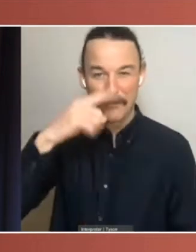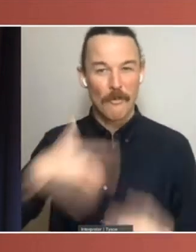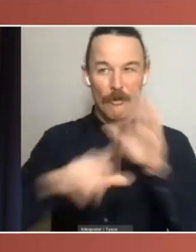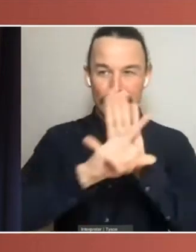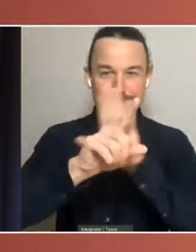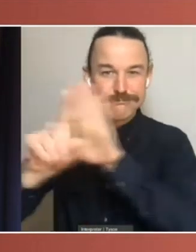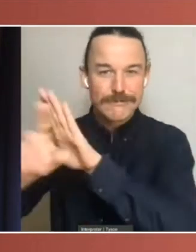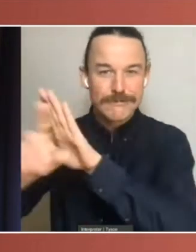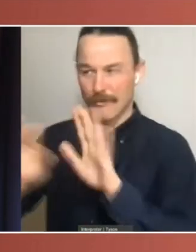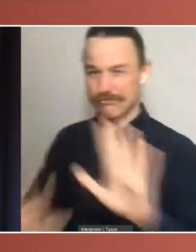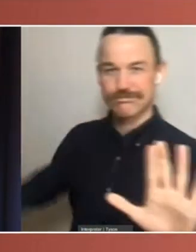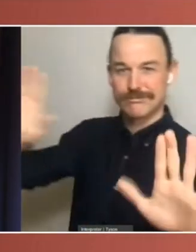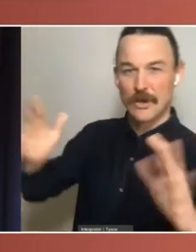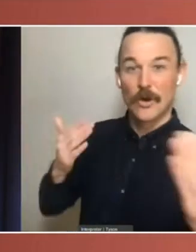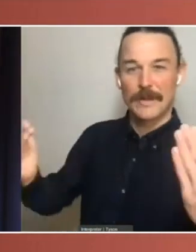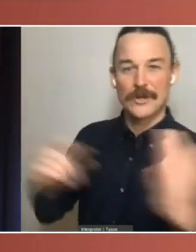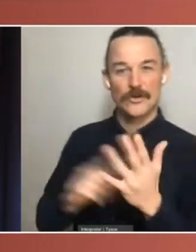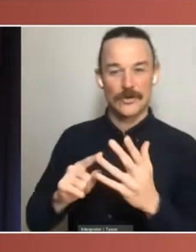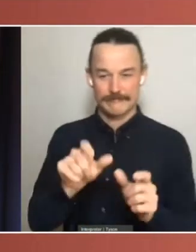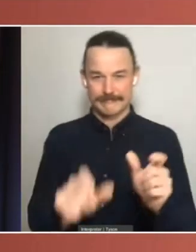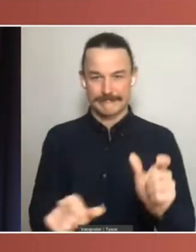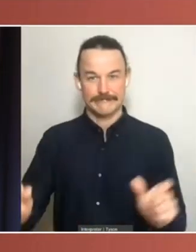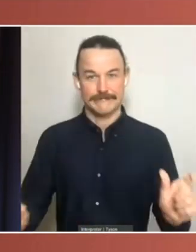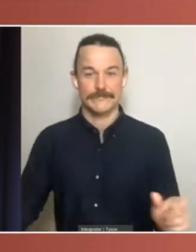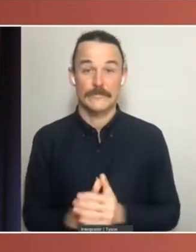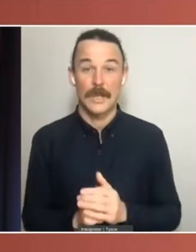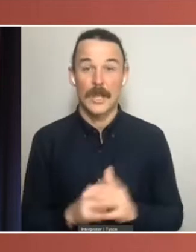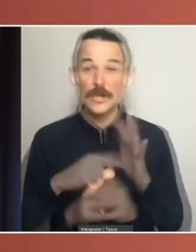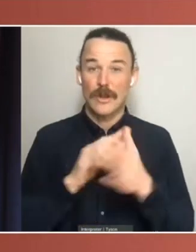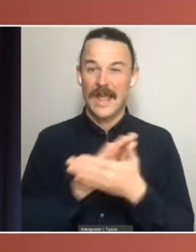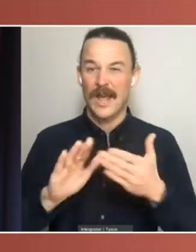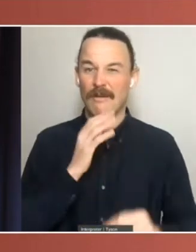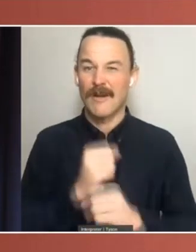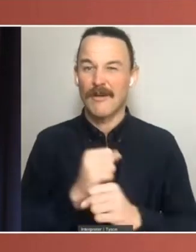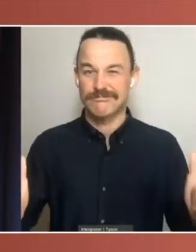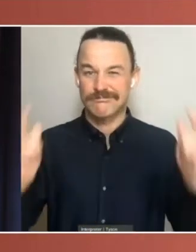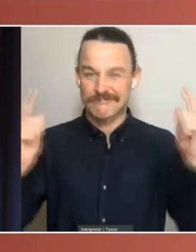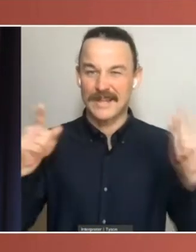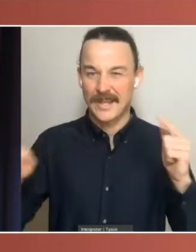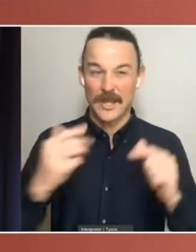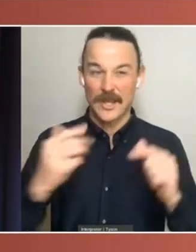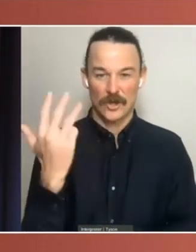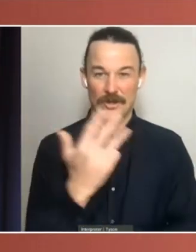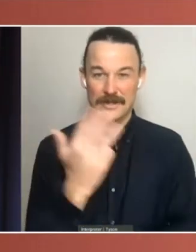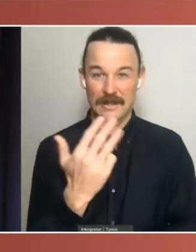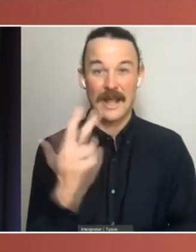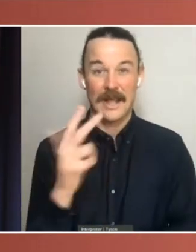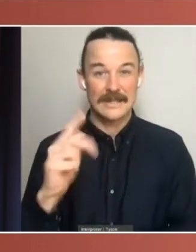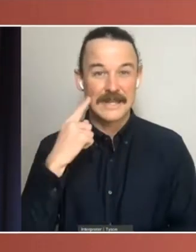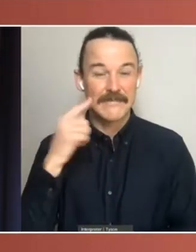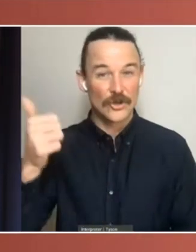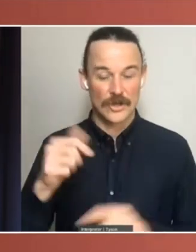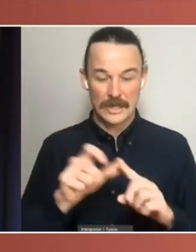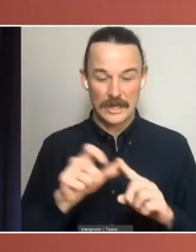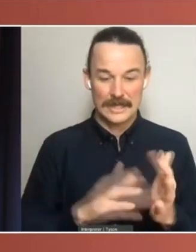John Howard observed as much in 1987, when there were Democrats on the crossbench amenable to opposition proposals.